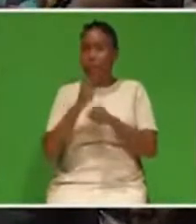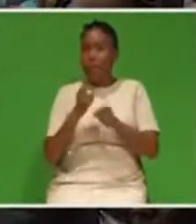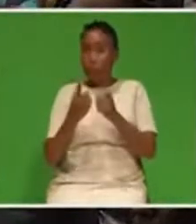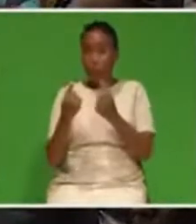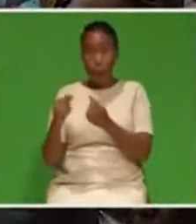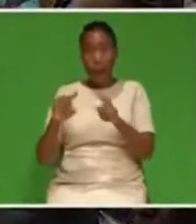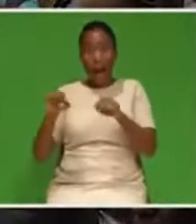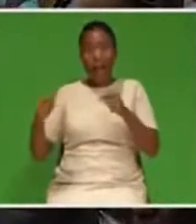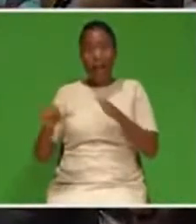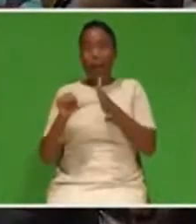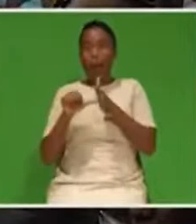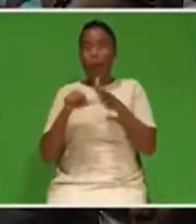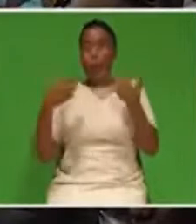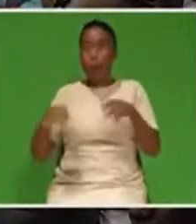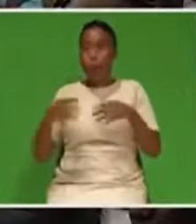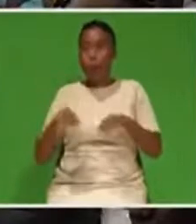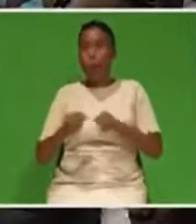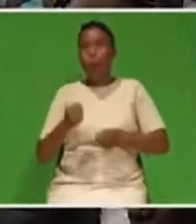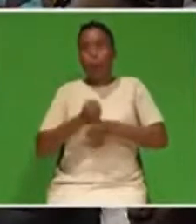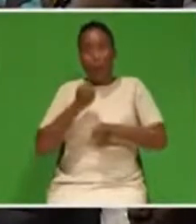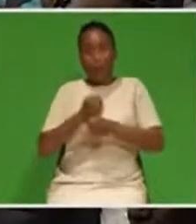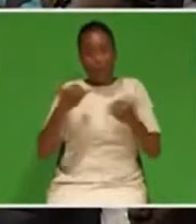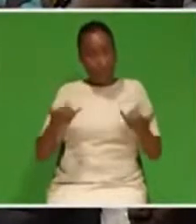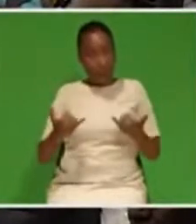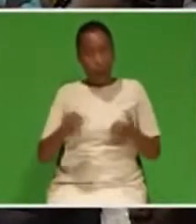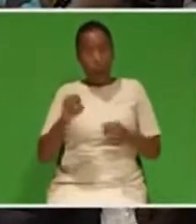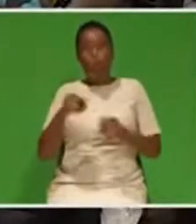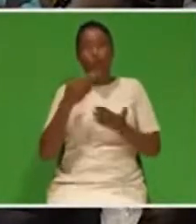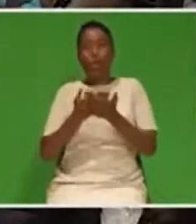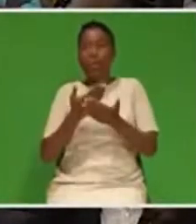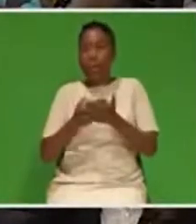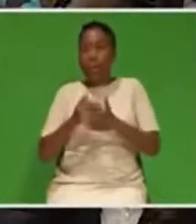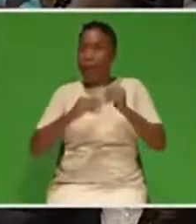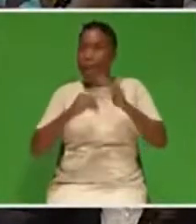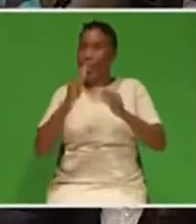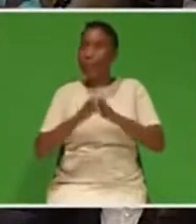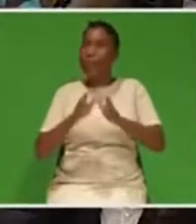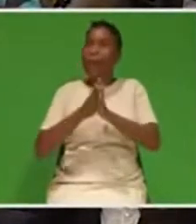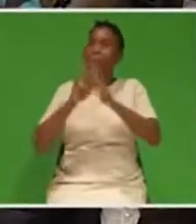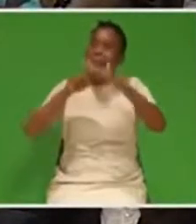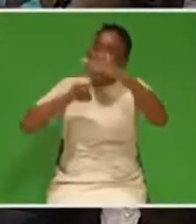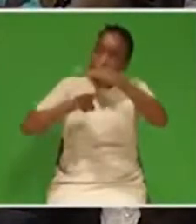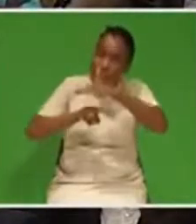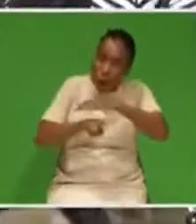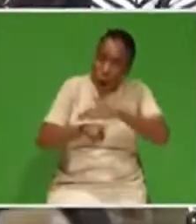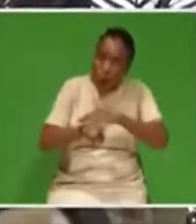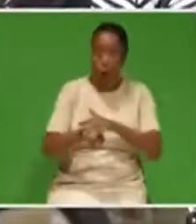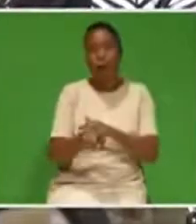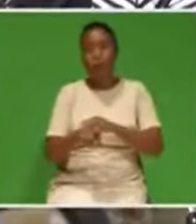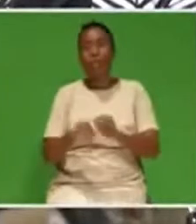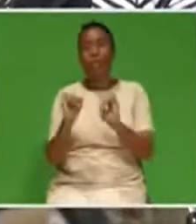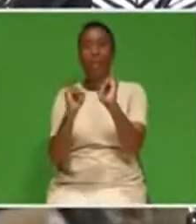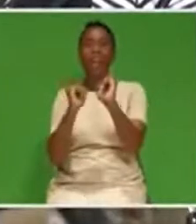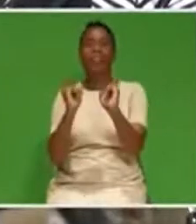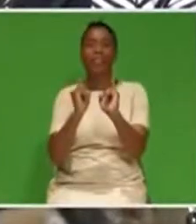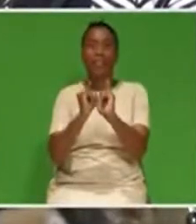now so that we can build beyond the crisis and, yes, lay the foundation